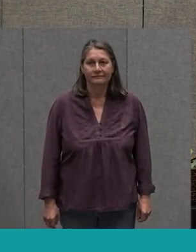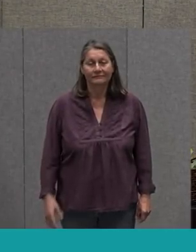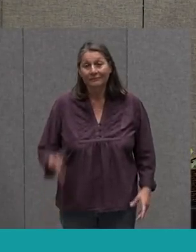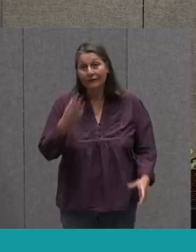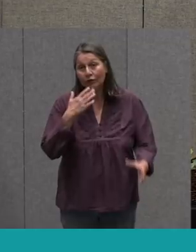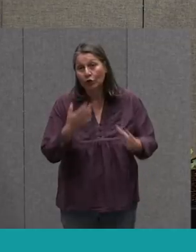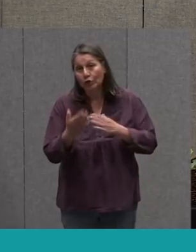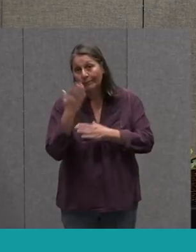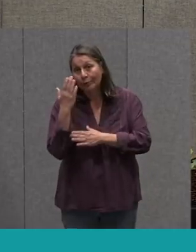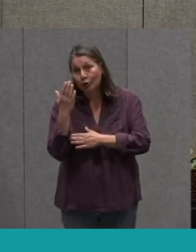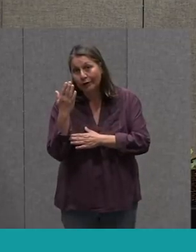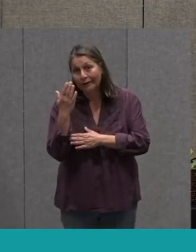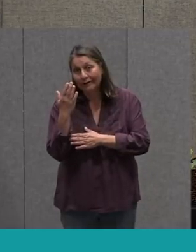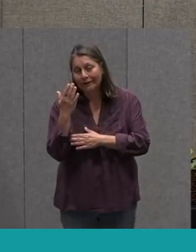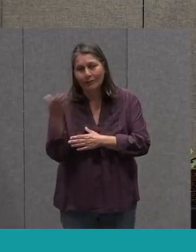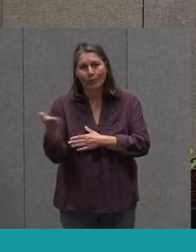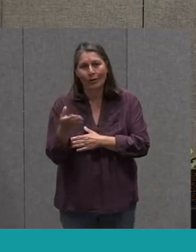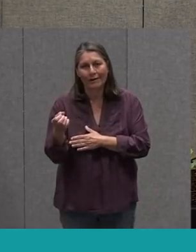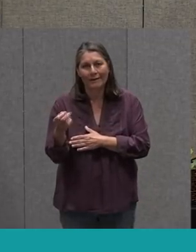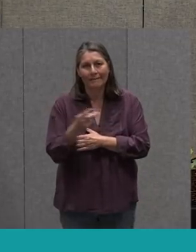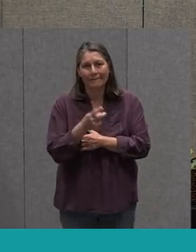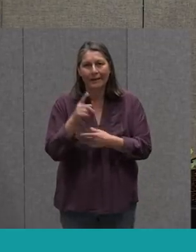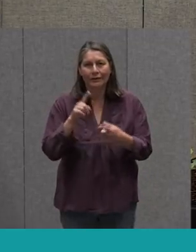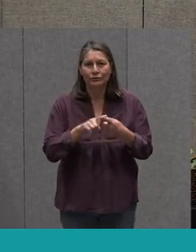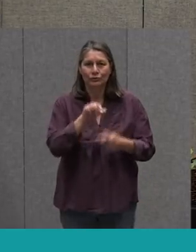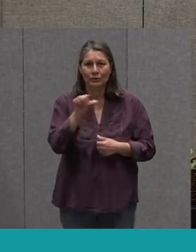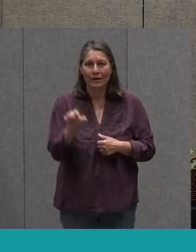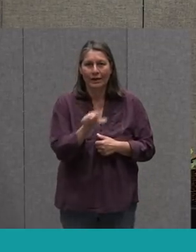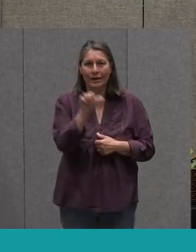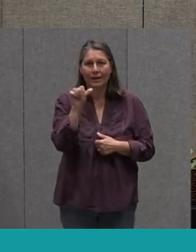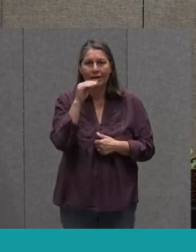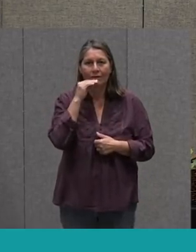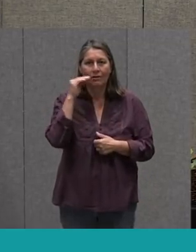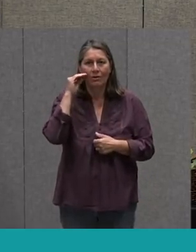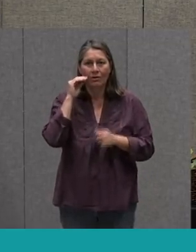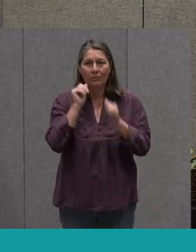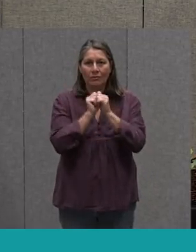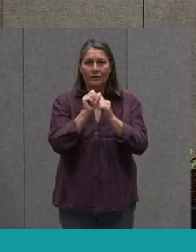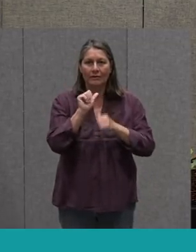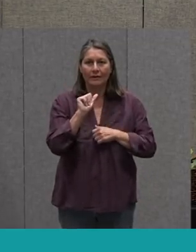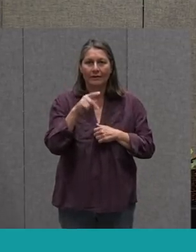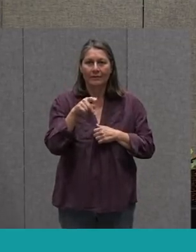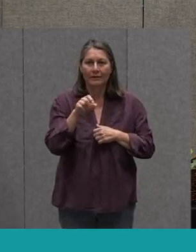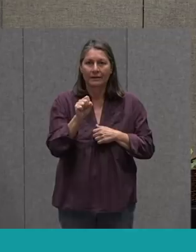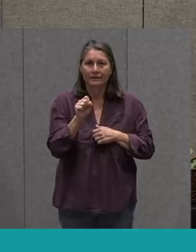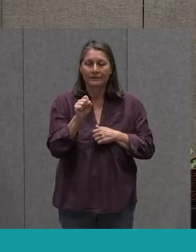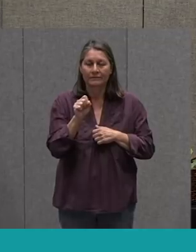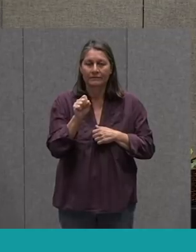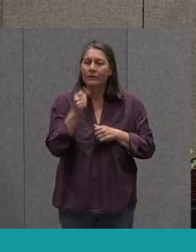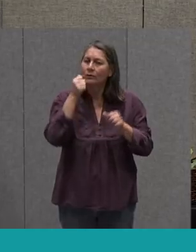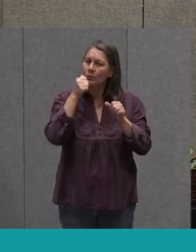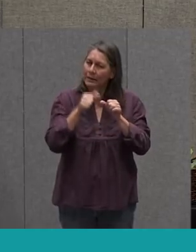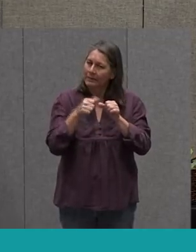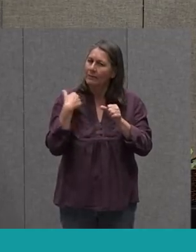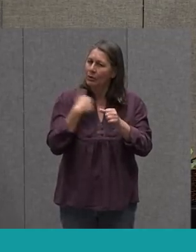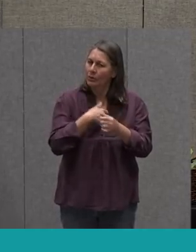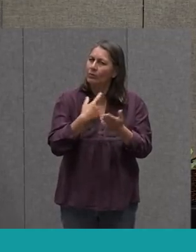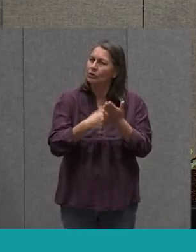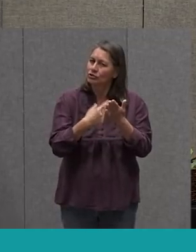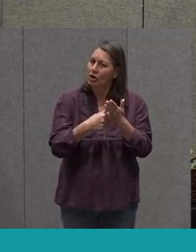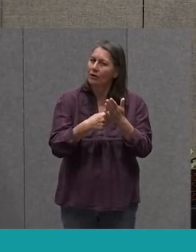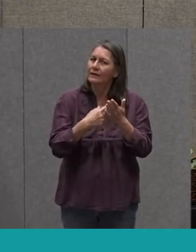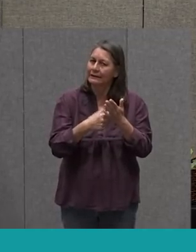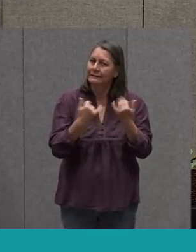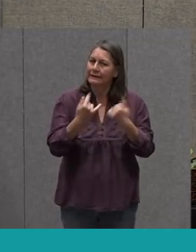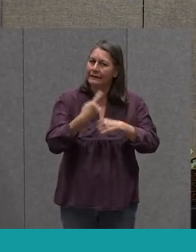Morning Guys Welcome Back To At Home With APS You Know When We Were Talking Earlier Today A Little Bit About How You Might